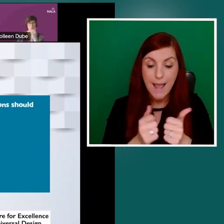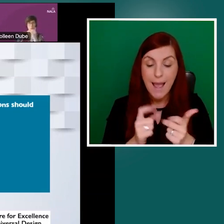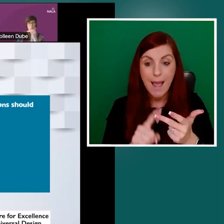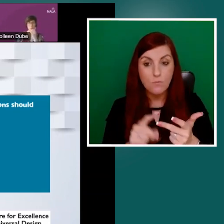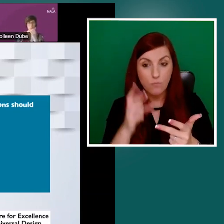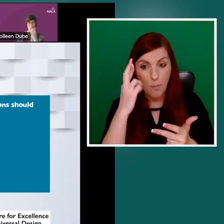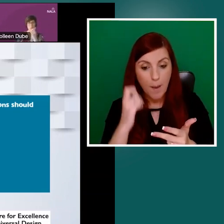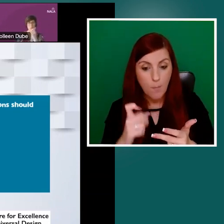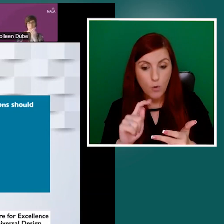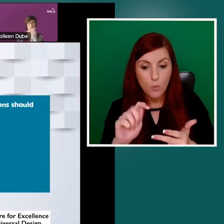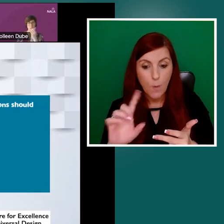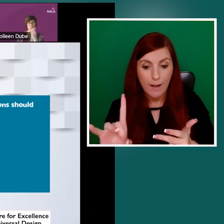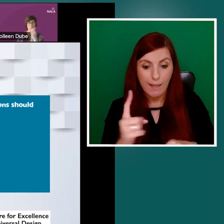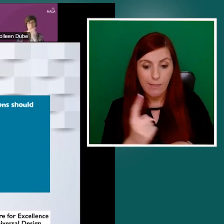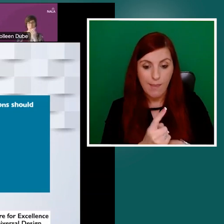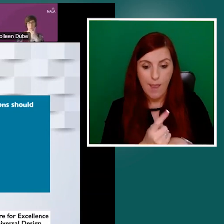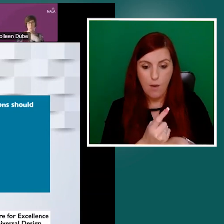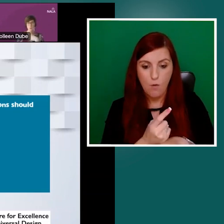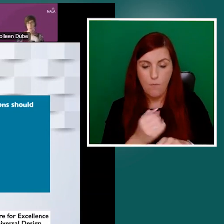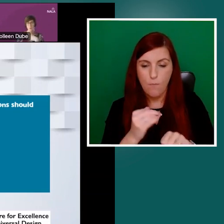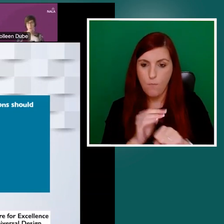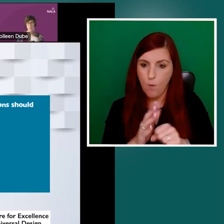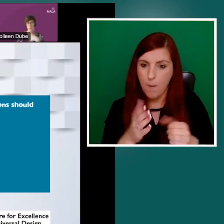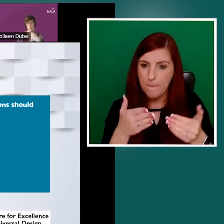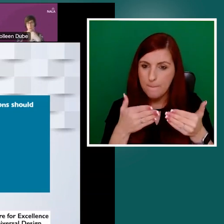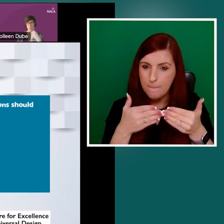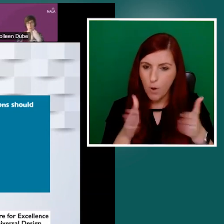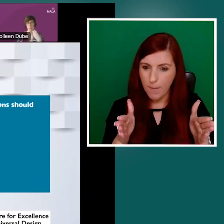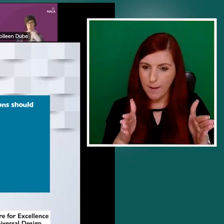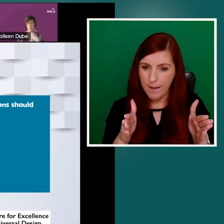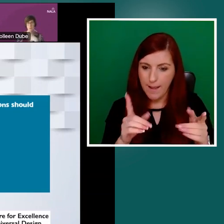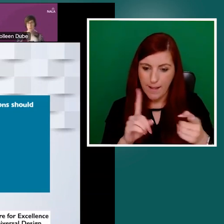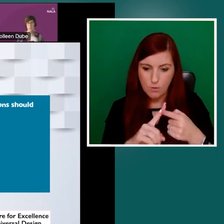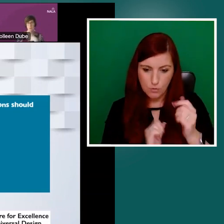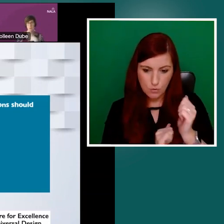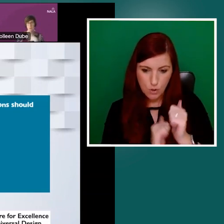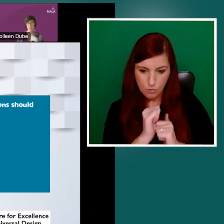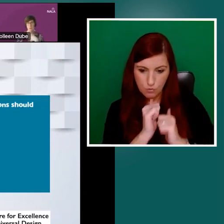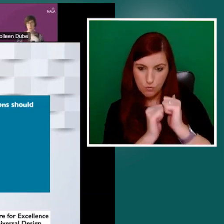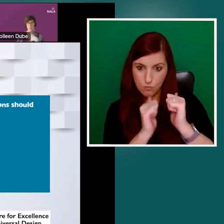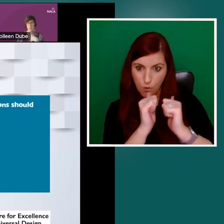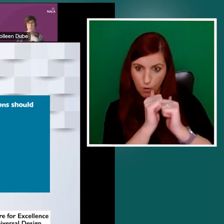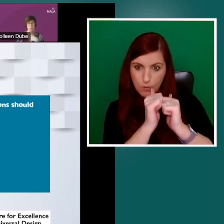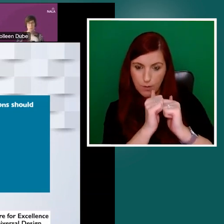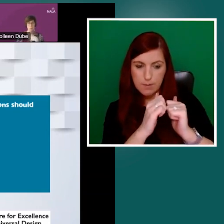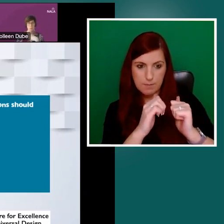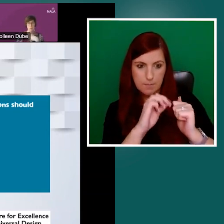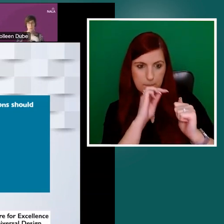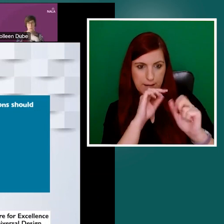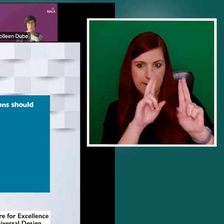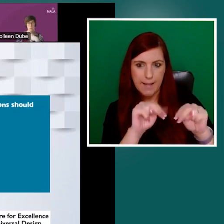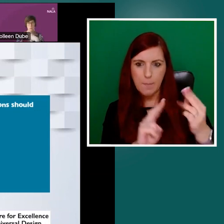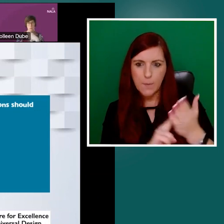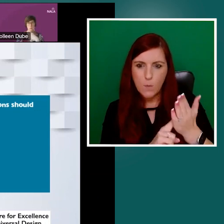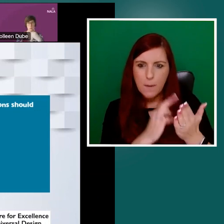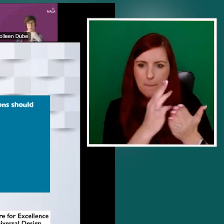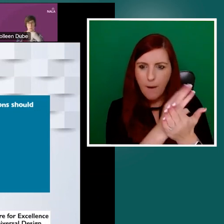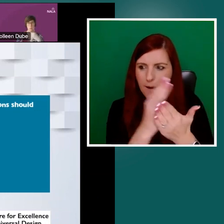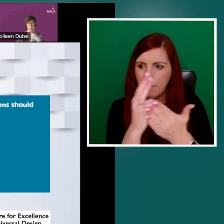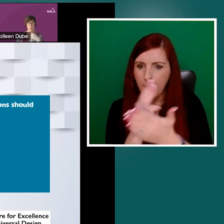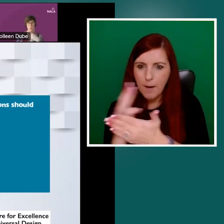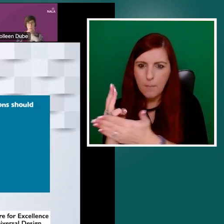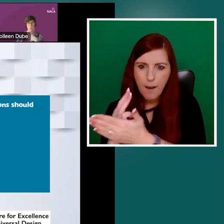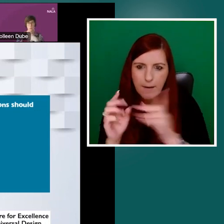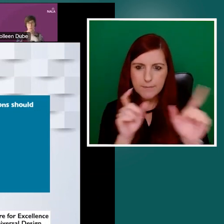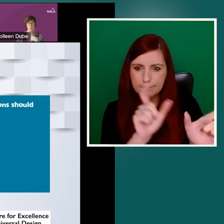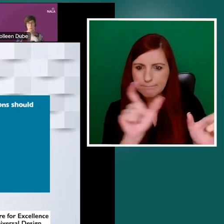intended to be used in parts and pieces. For example, the spoken and signed section of the toolkit would have